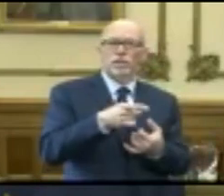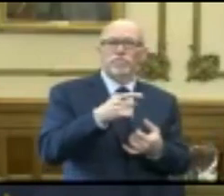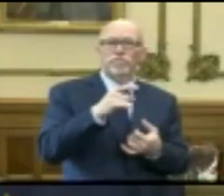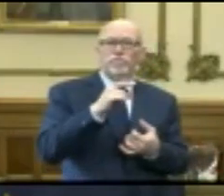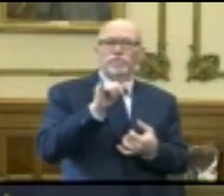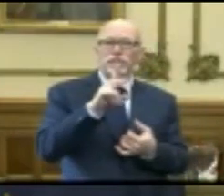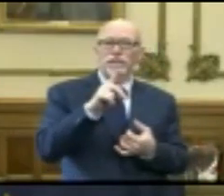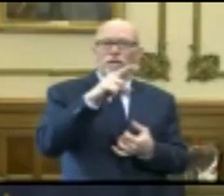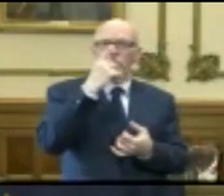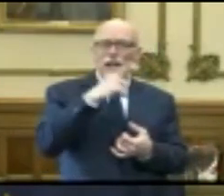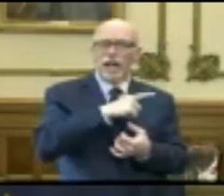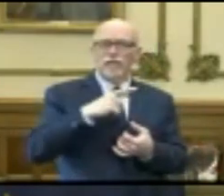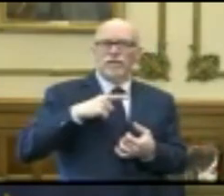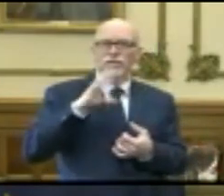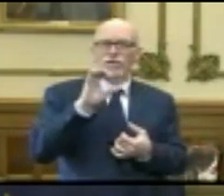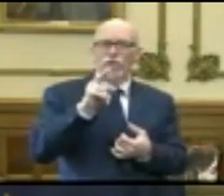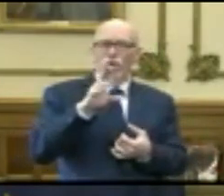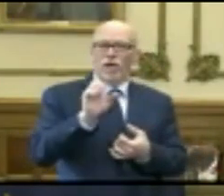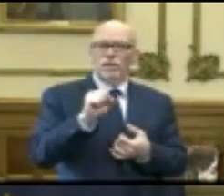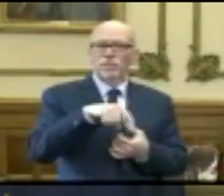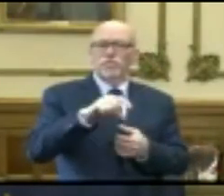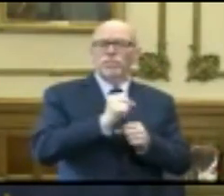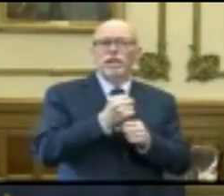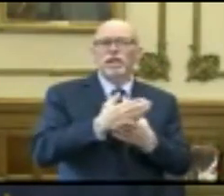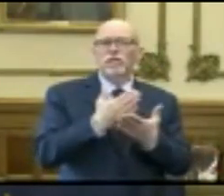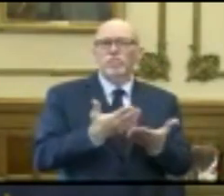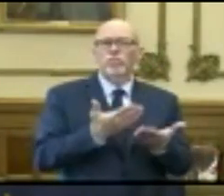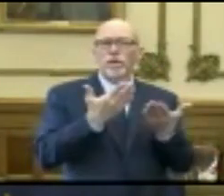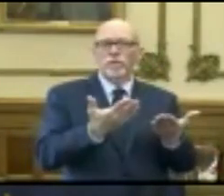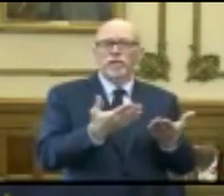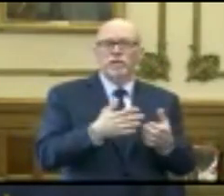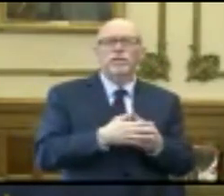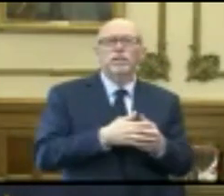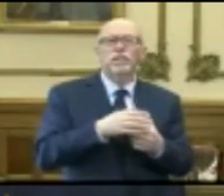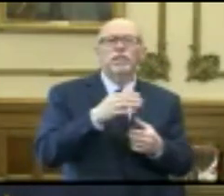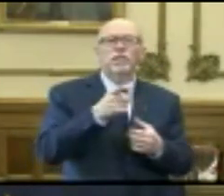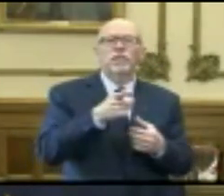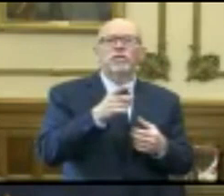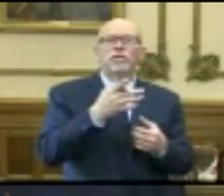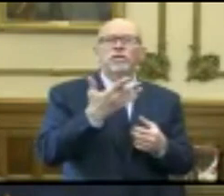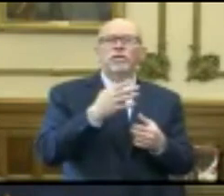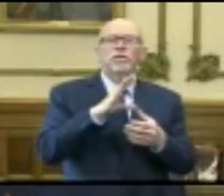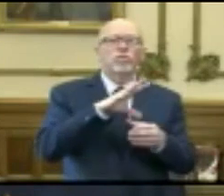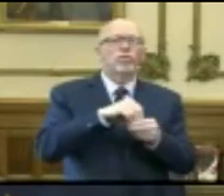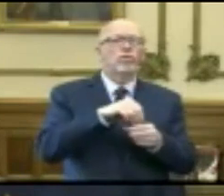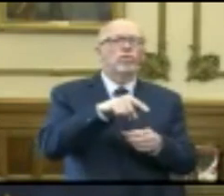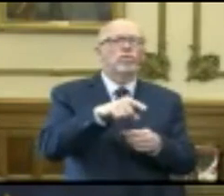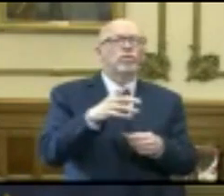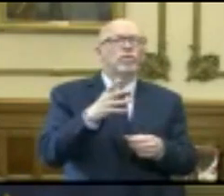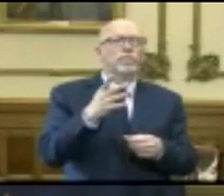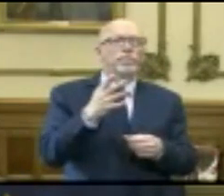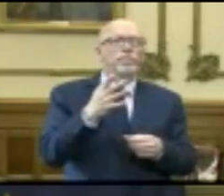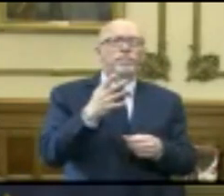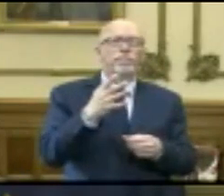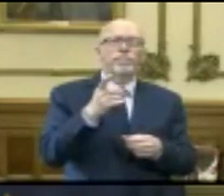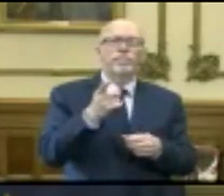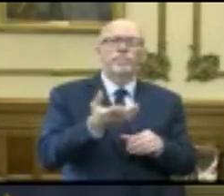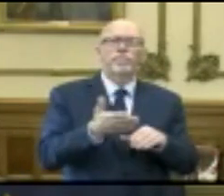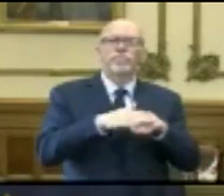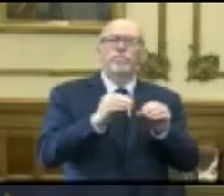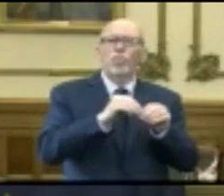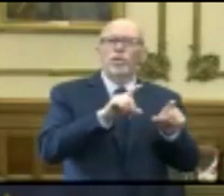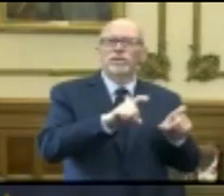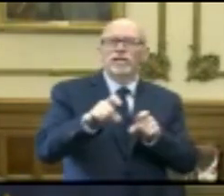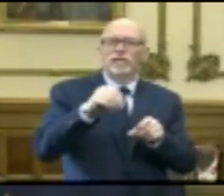Black Legislative Caucus named a couple of recommendations they had, which included amping up testing,